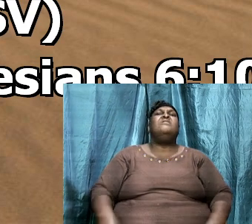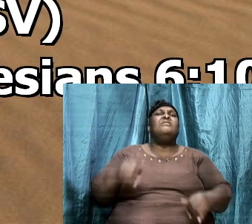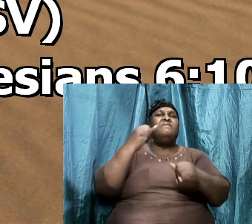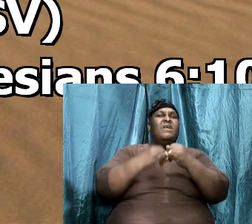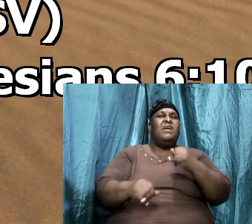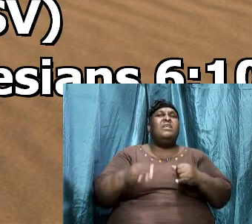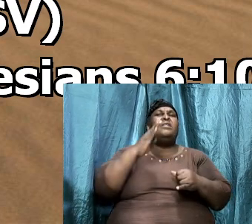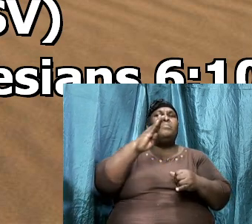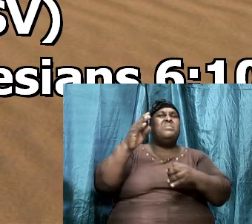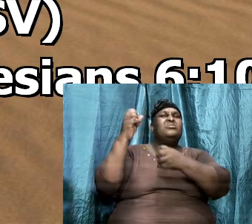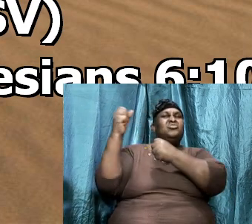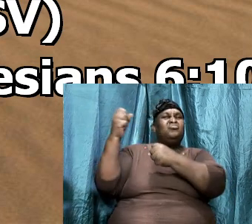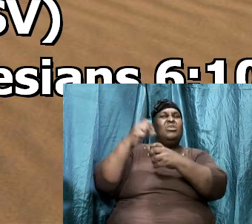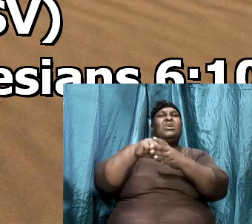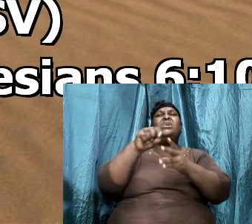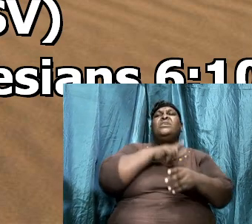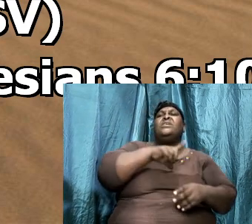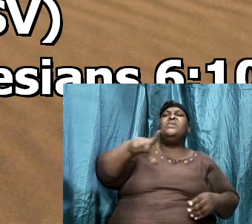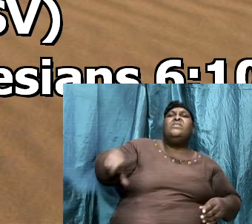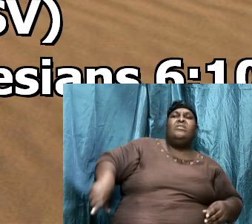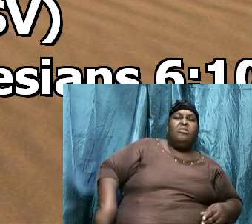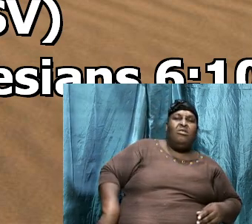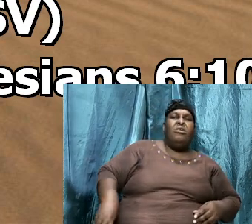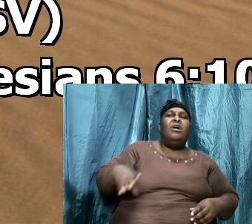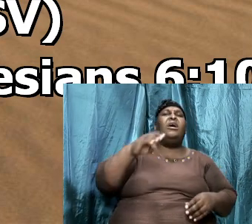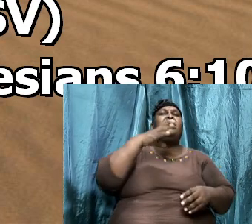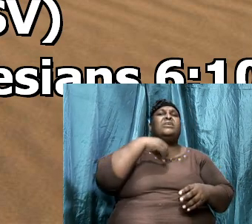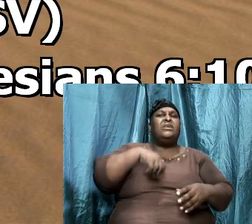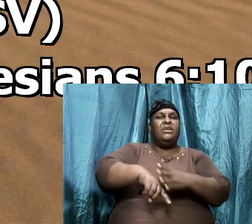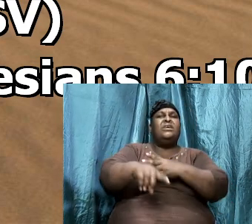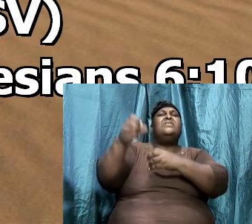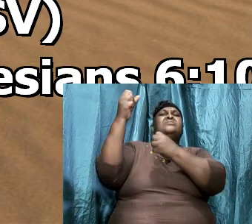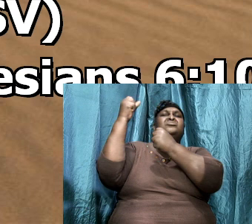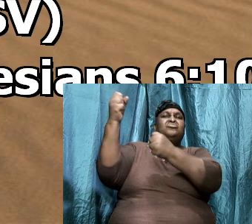Finally, be strong in the Lord